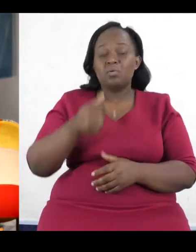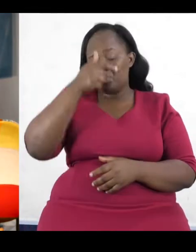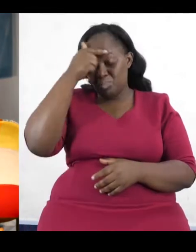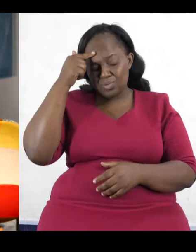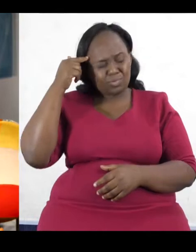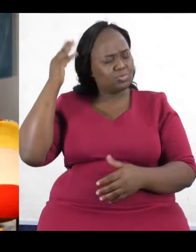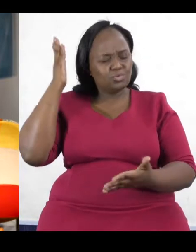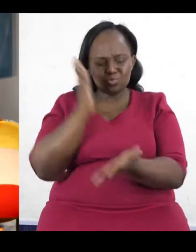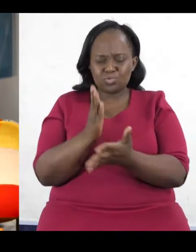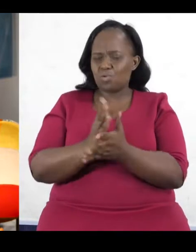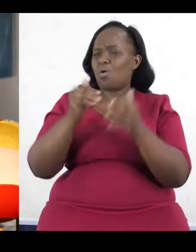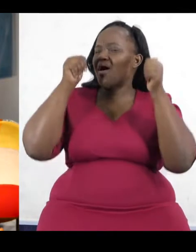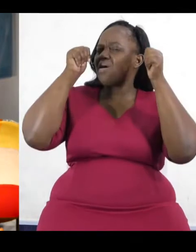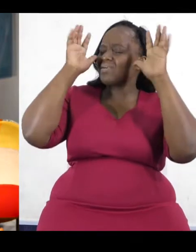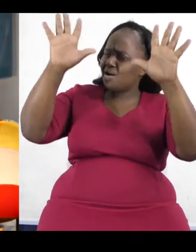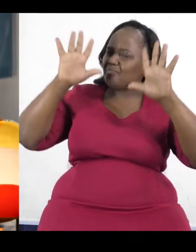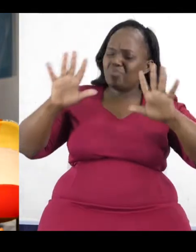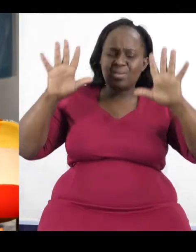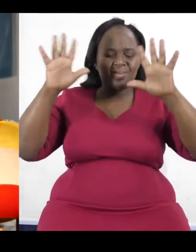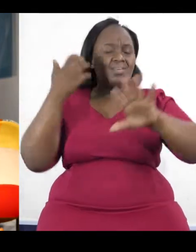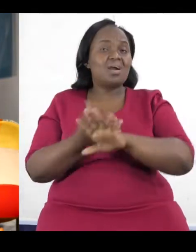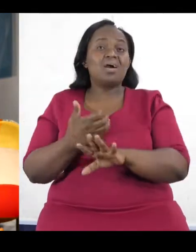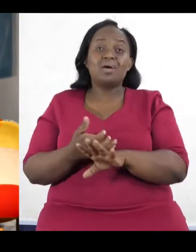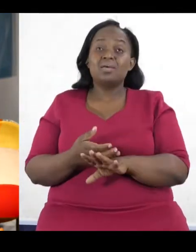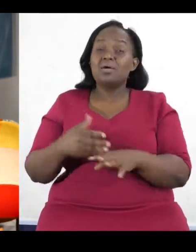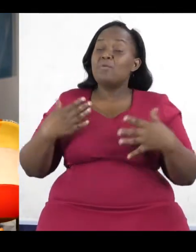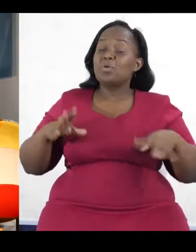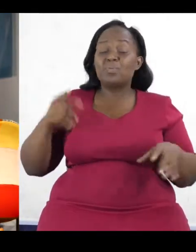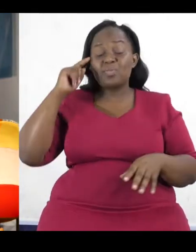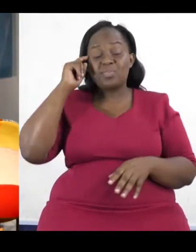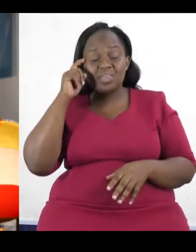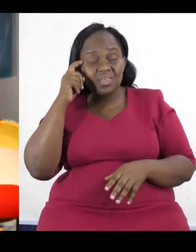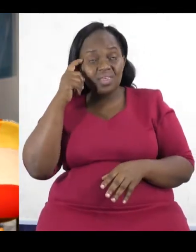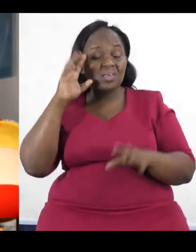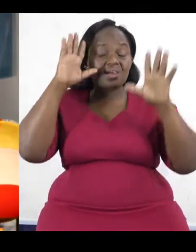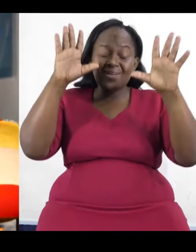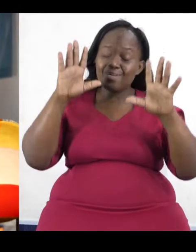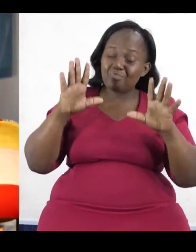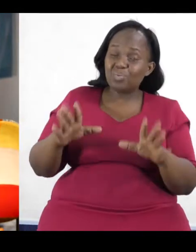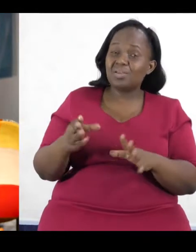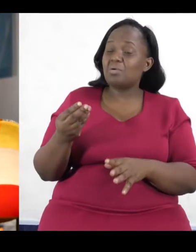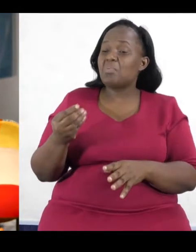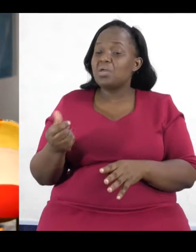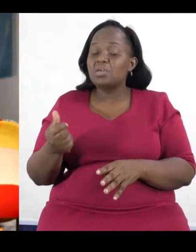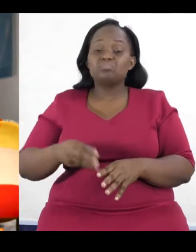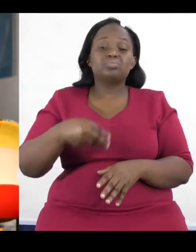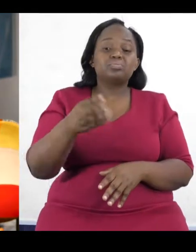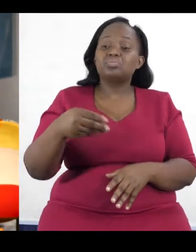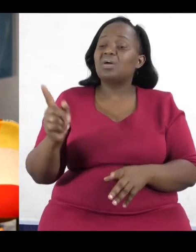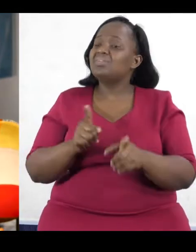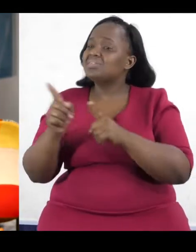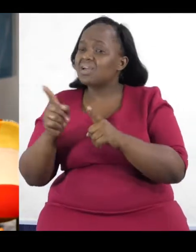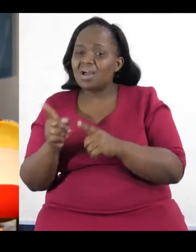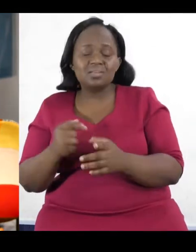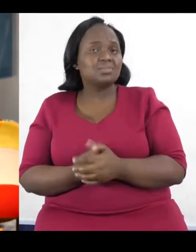campaign. And people think money for campaign is just for handouts. No, it's transport. Like just to get around Nairobi, is money. You probably need